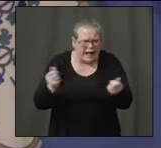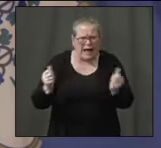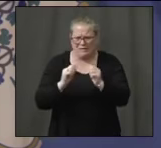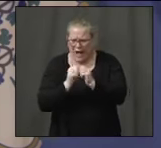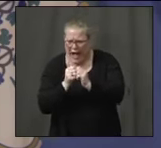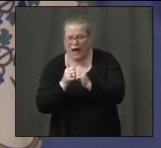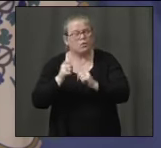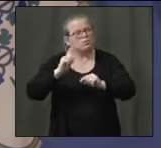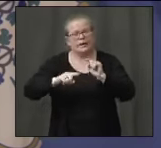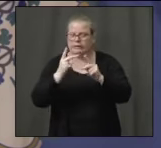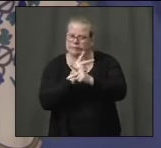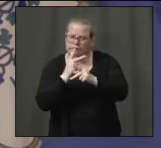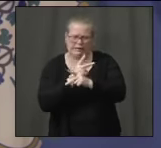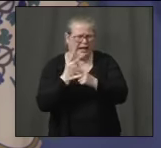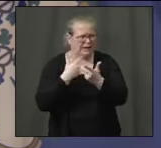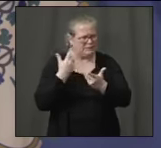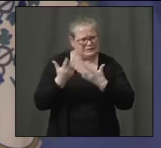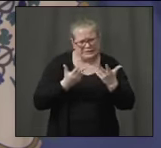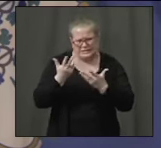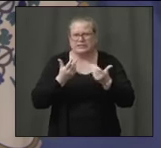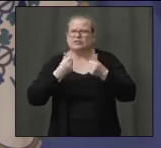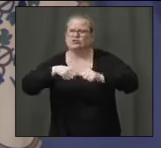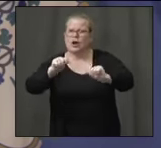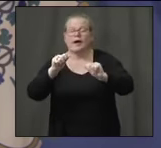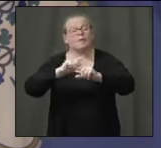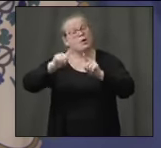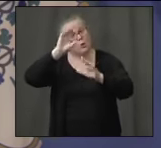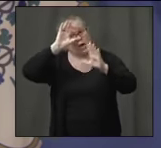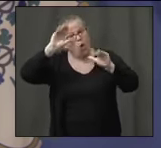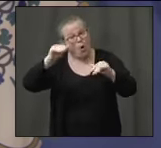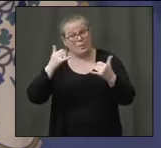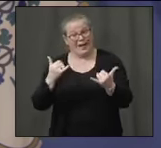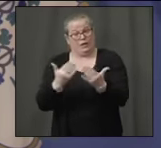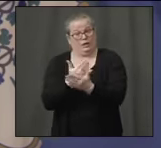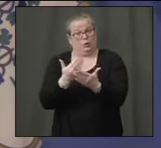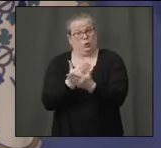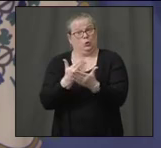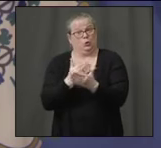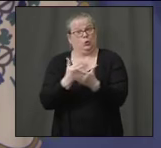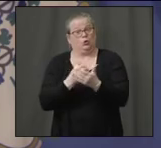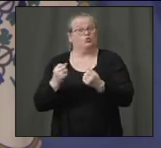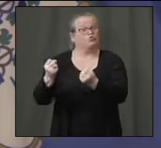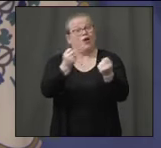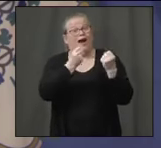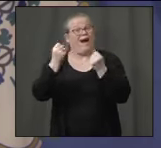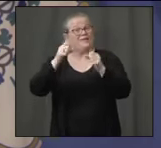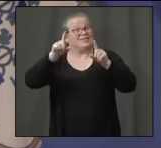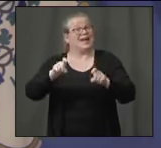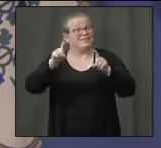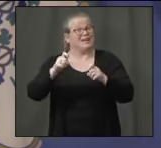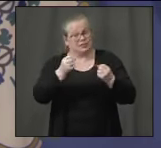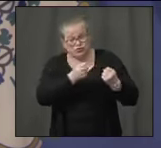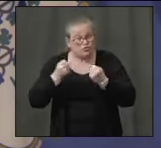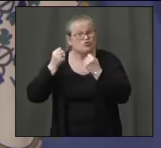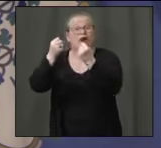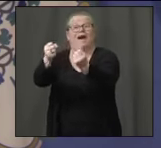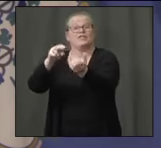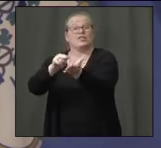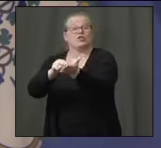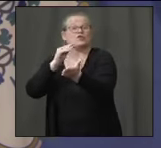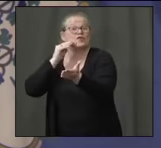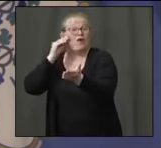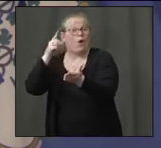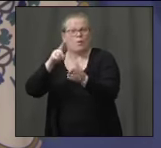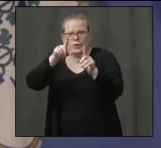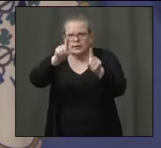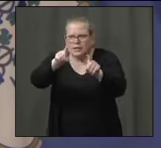nursing homes, test them, and get a result back a lot quicker so we know who has to be quarantined. You know, in the past, it's maybe taken us three, four